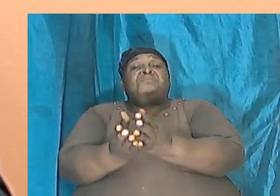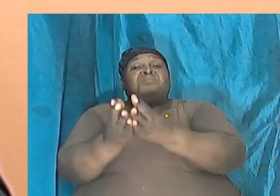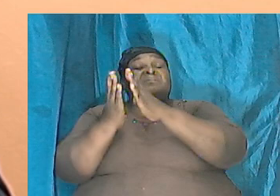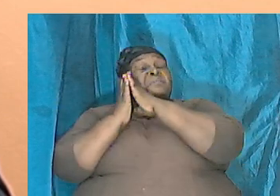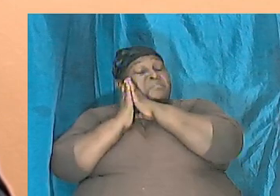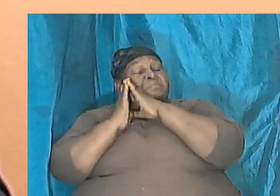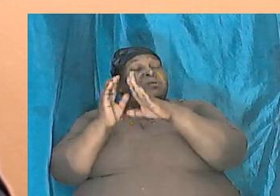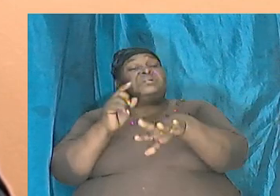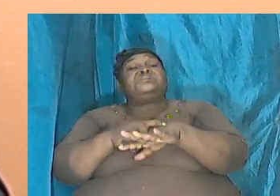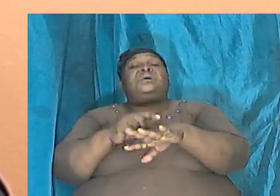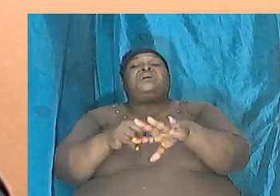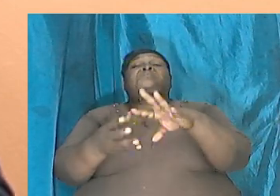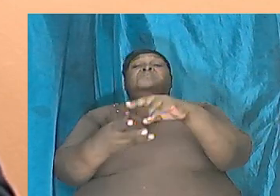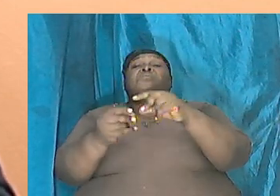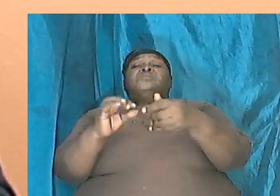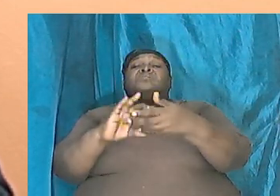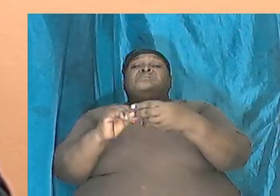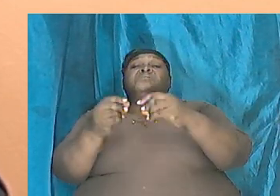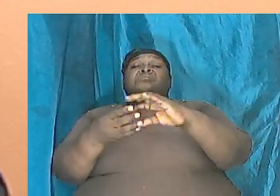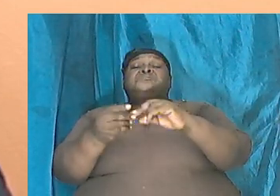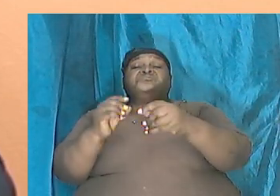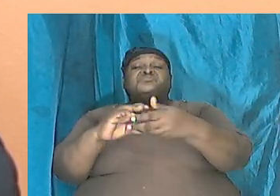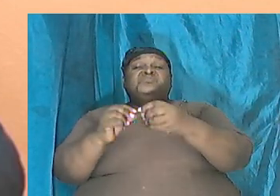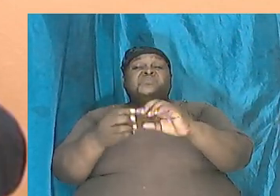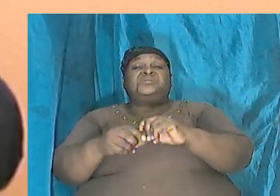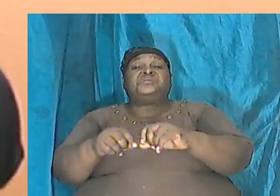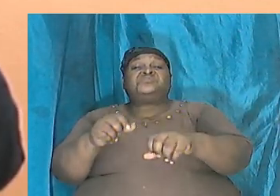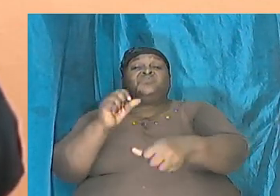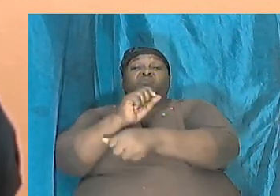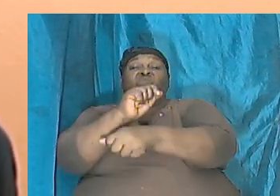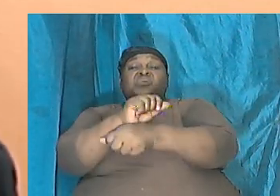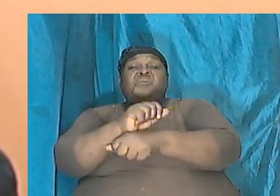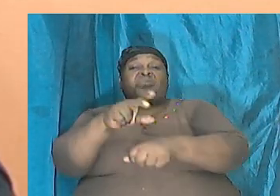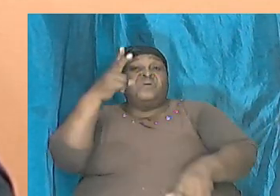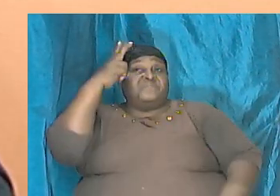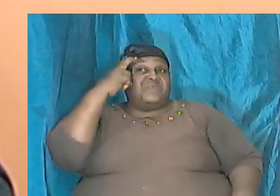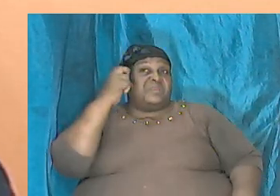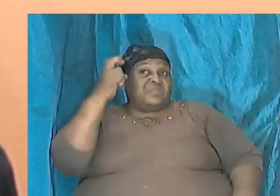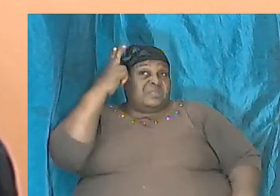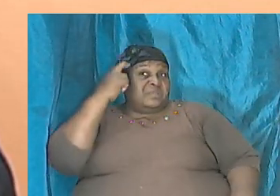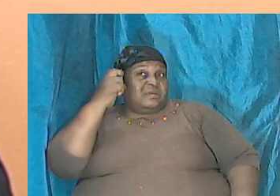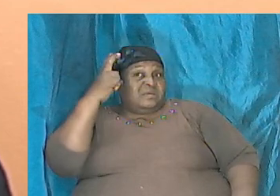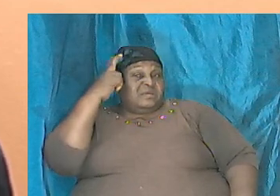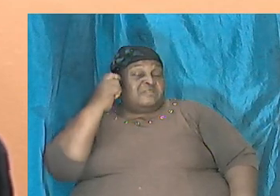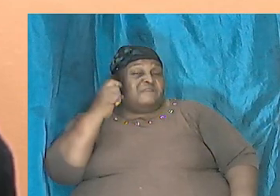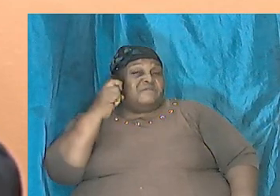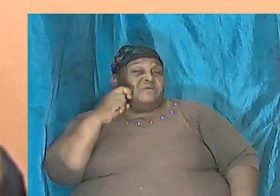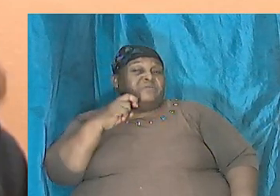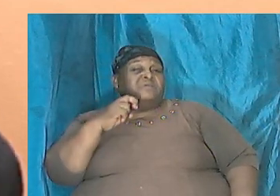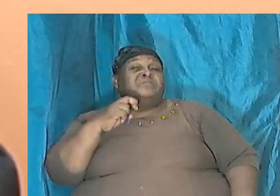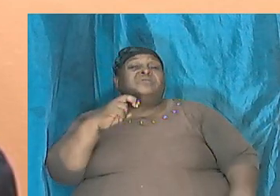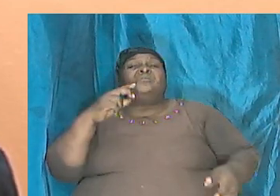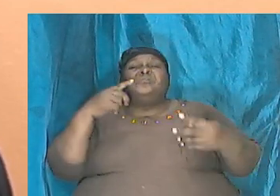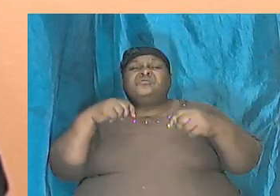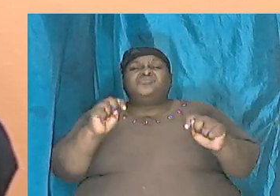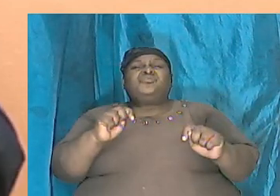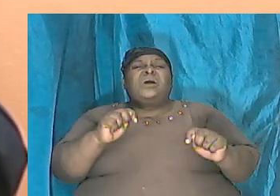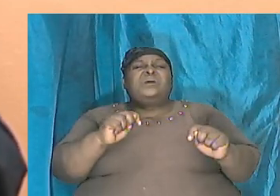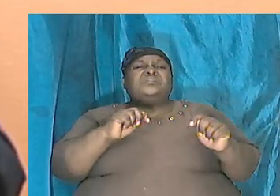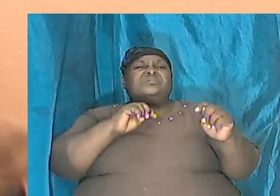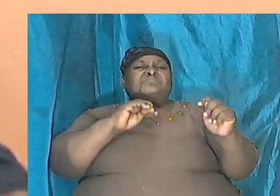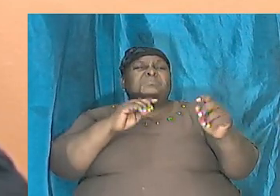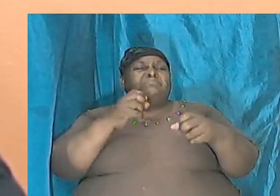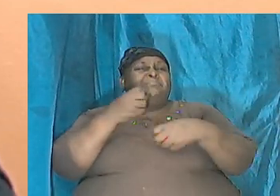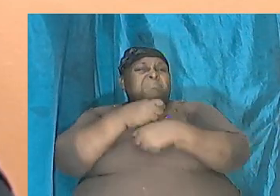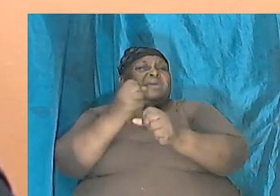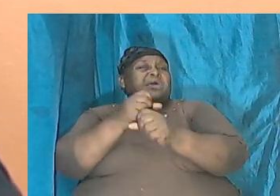that is the work of Satan. That is the work of the enemy to try to discredit the book. And that's why we